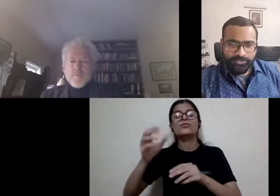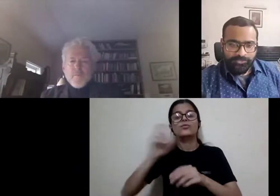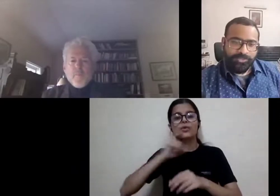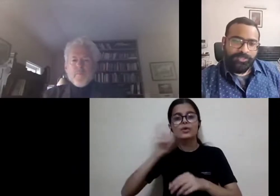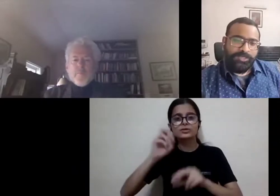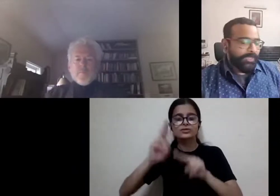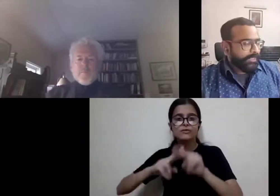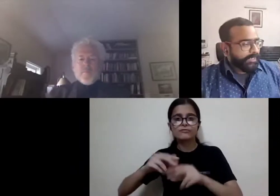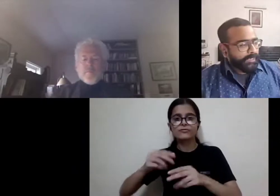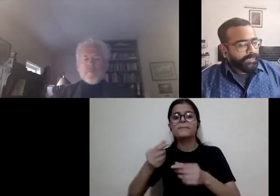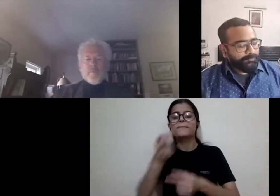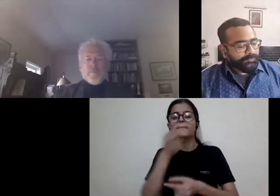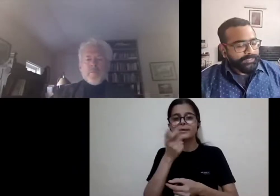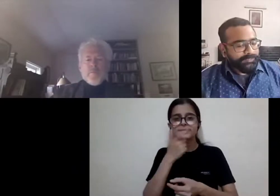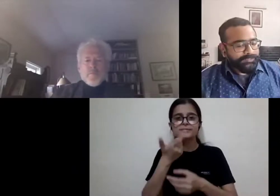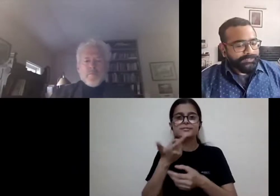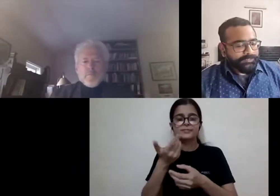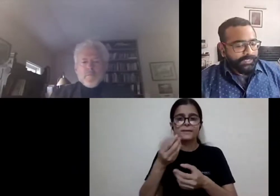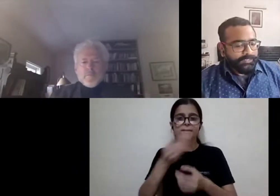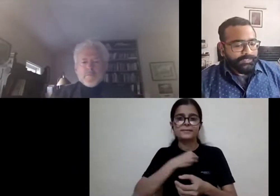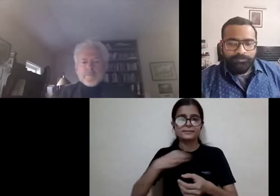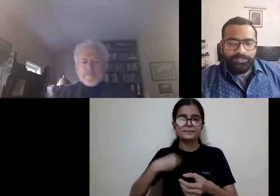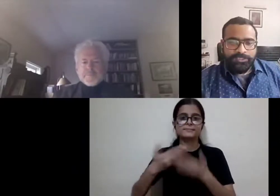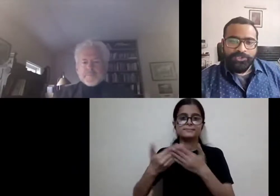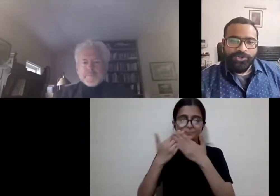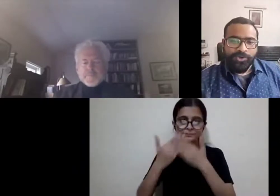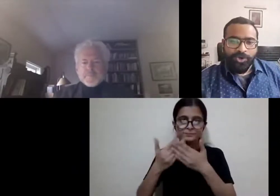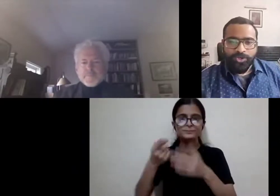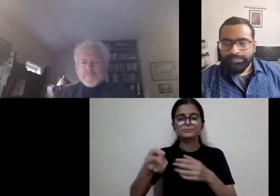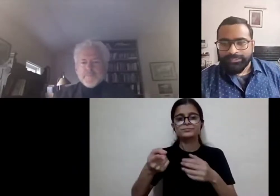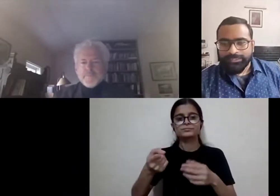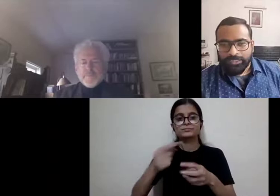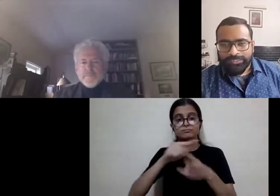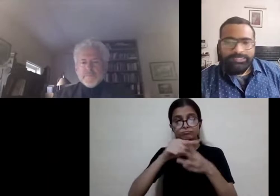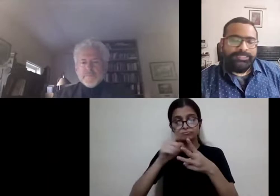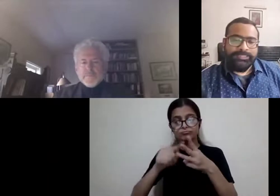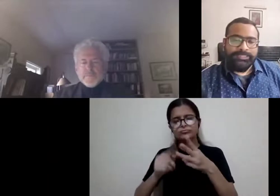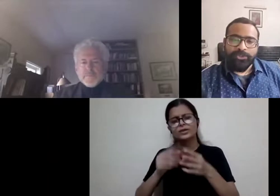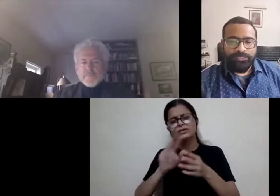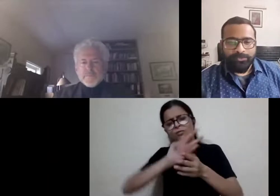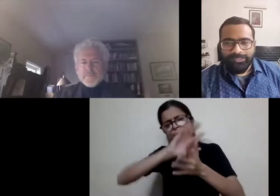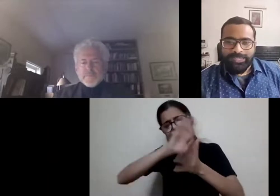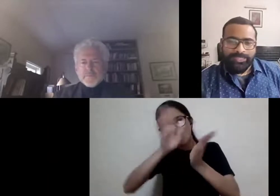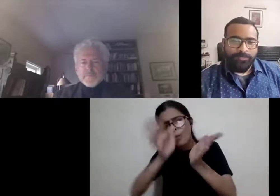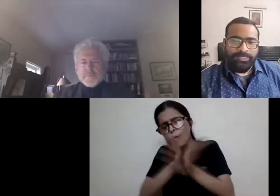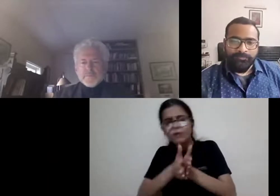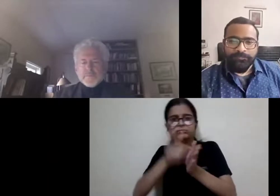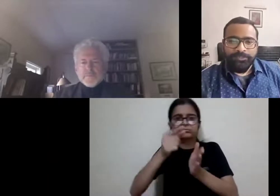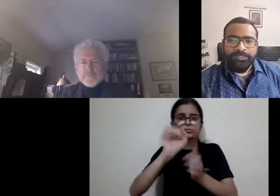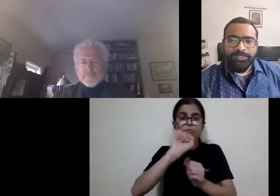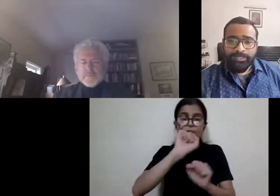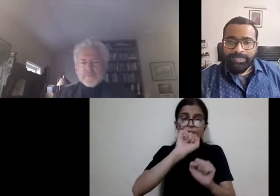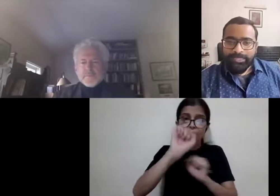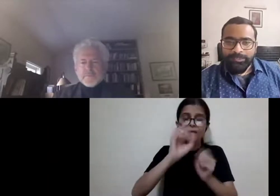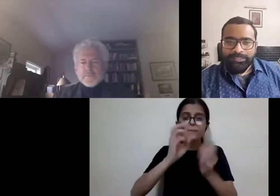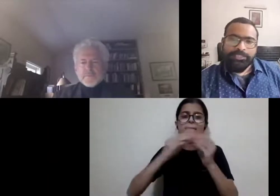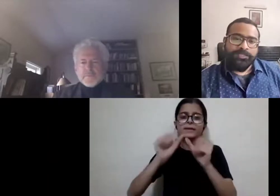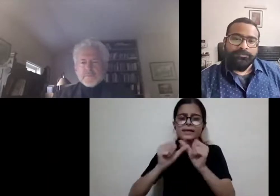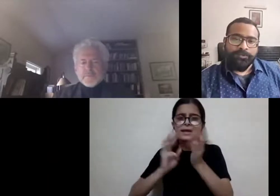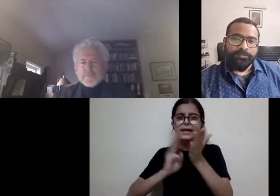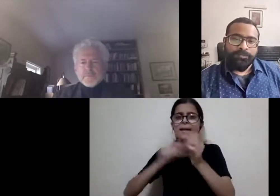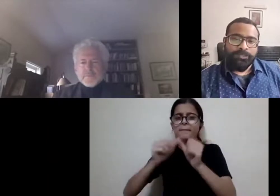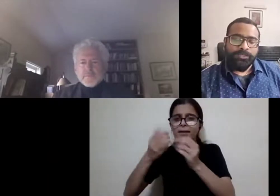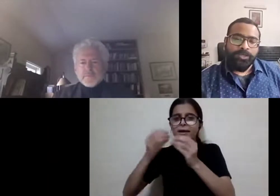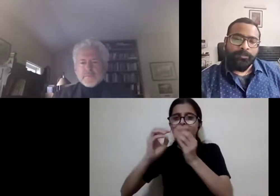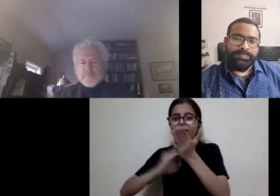Education. Professor Davis has done and finished all his studies, including BA, MA, and PhD